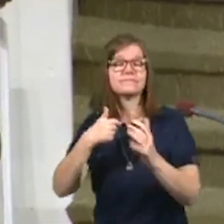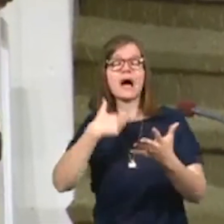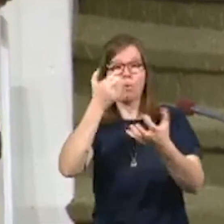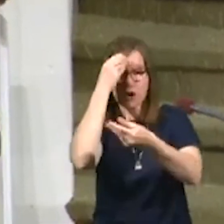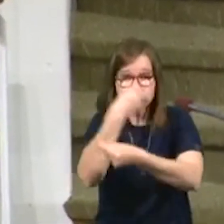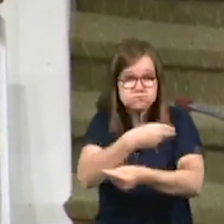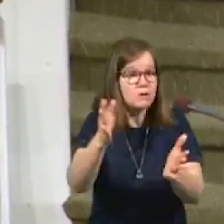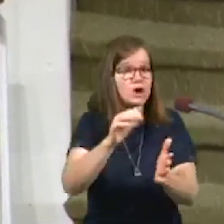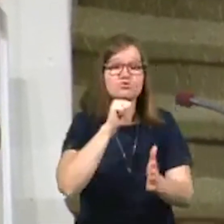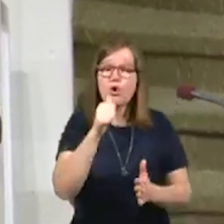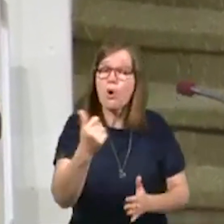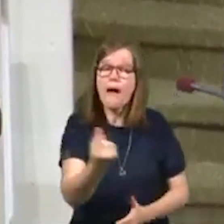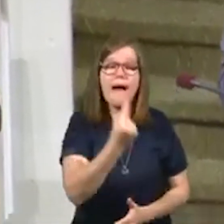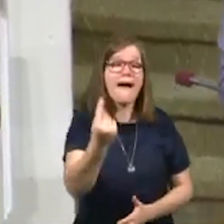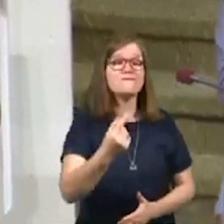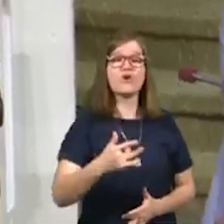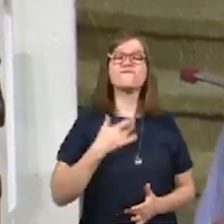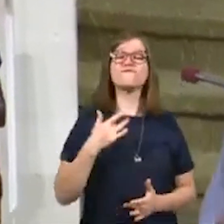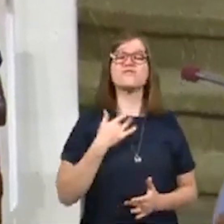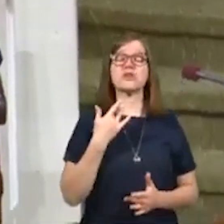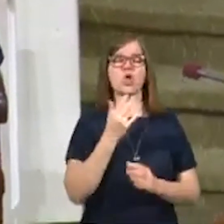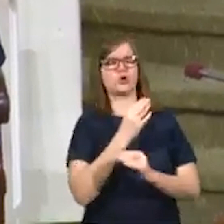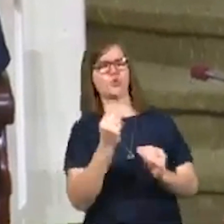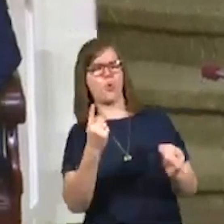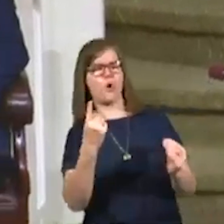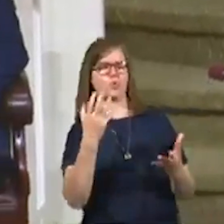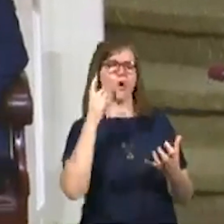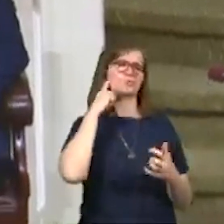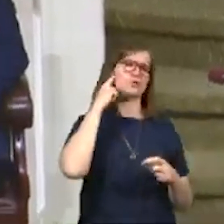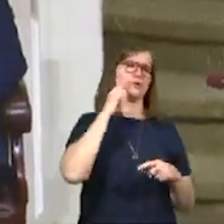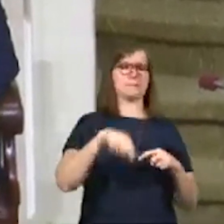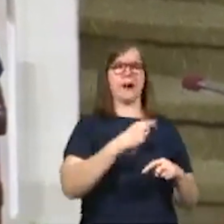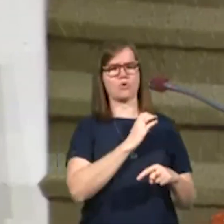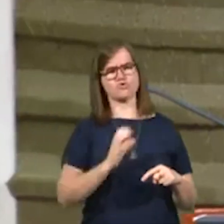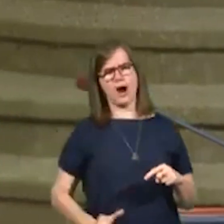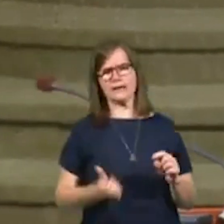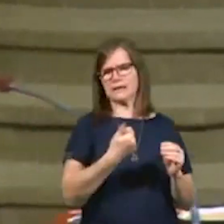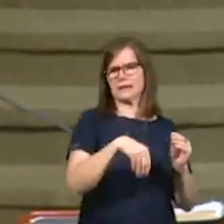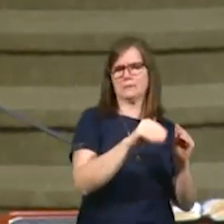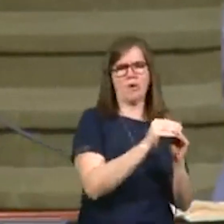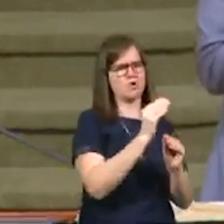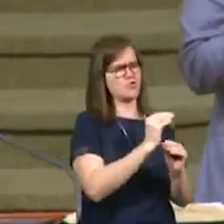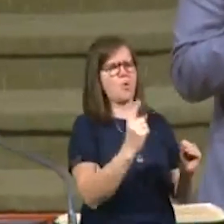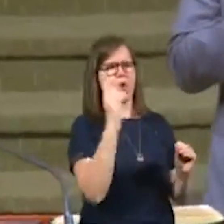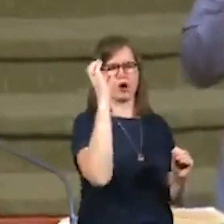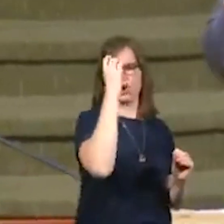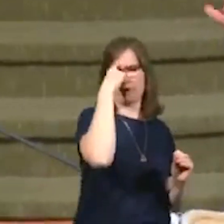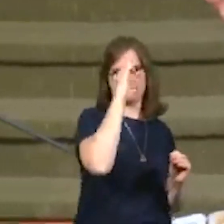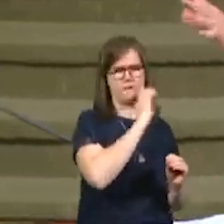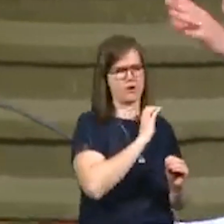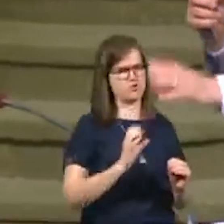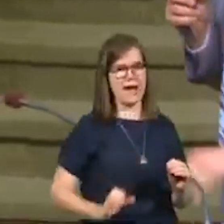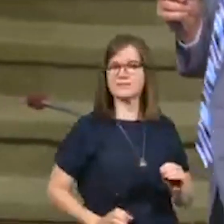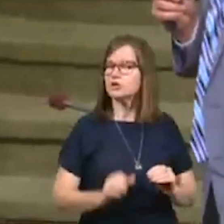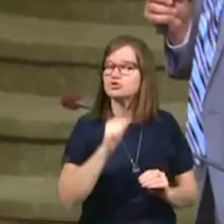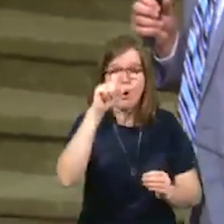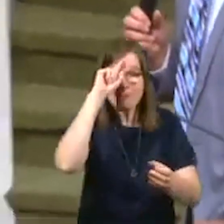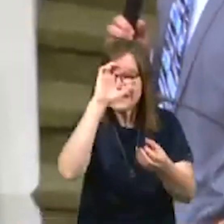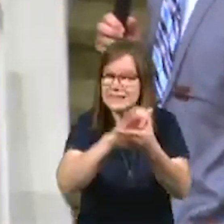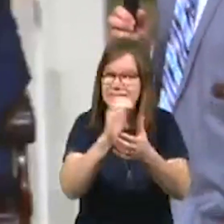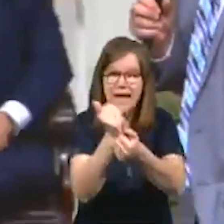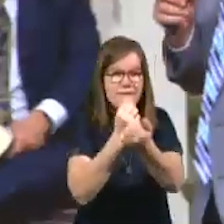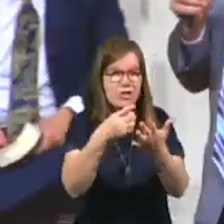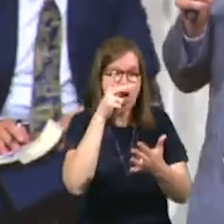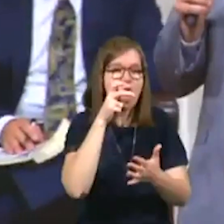know church, don't ever get the feeling nobody wants to hear about Christ anymore. Nobody's searching for God anymore. Don't believe everything that you hear on the